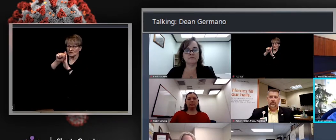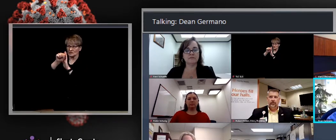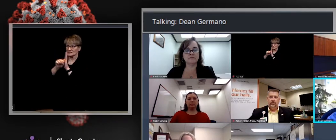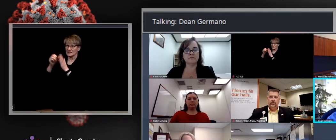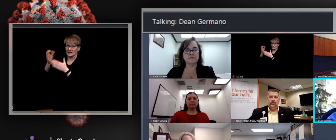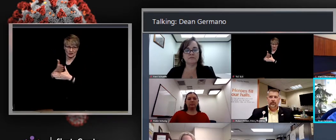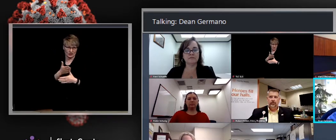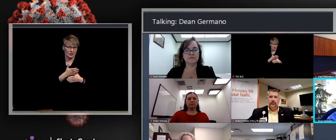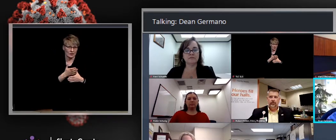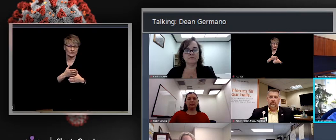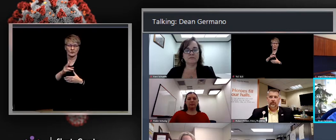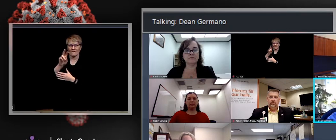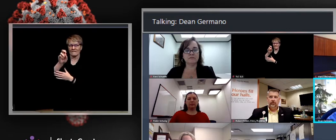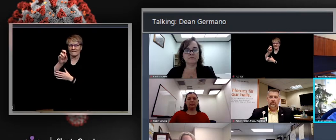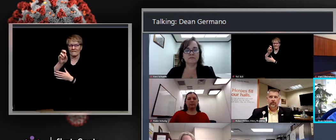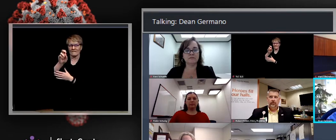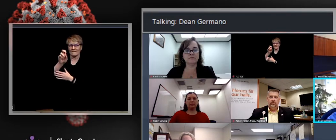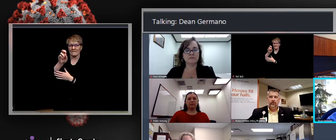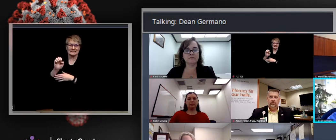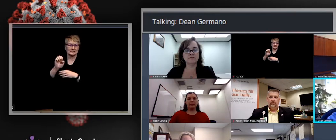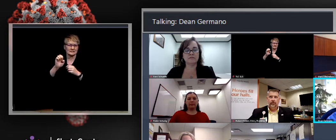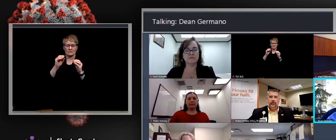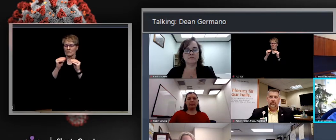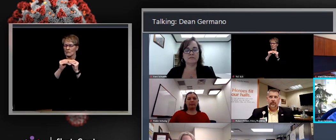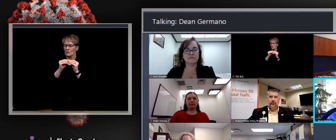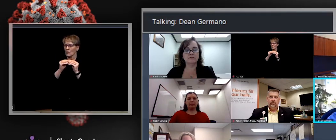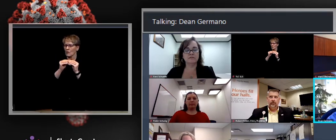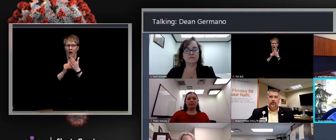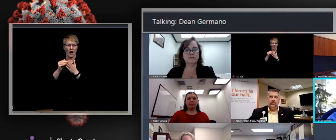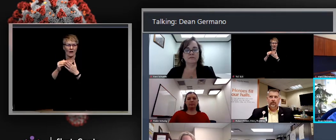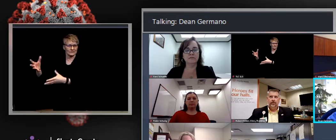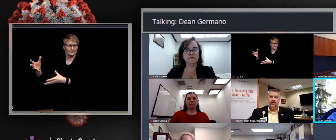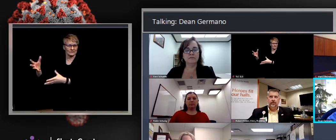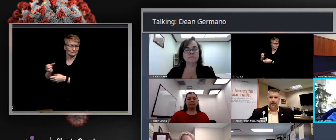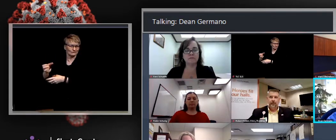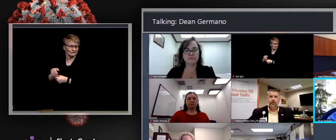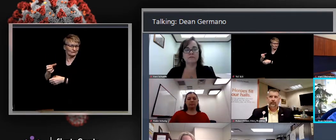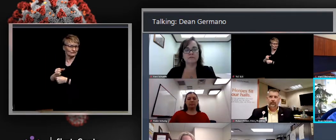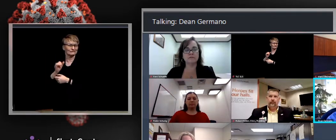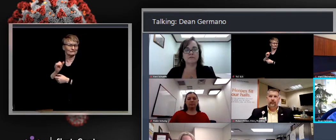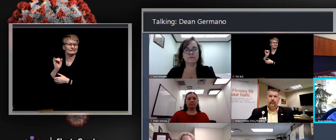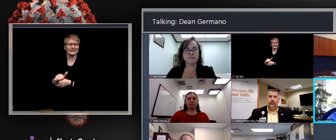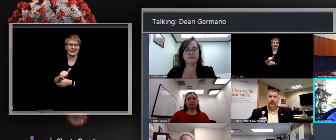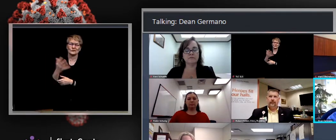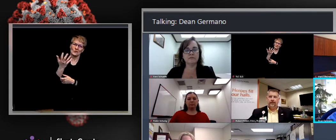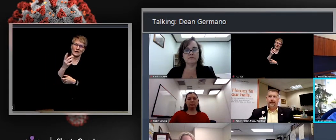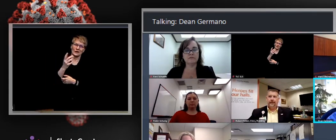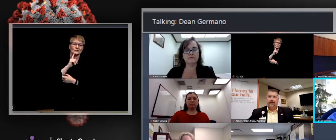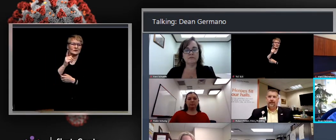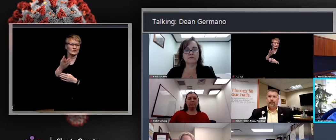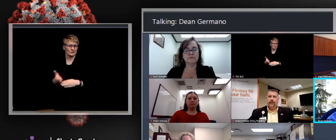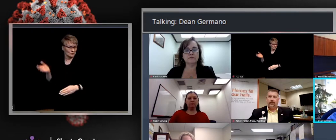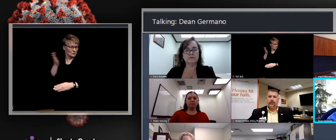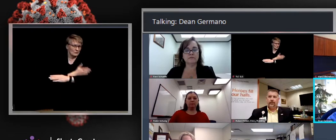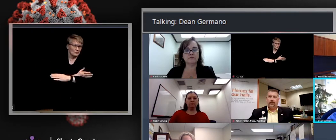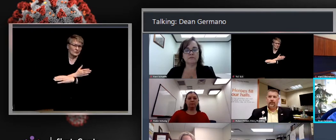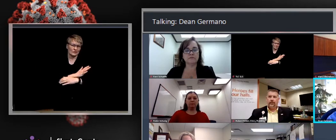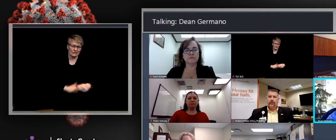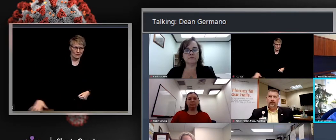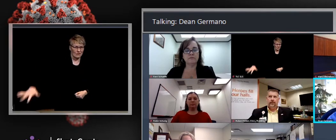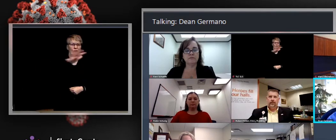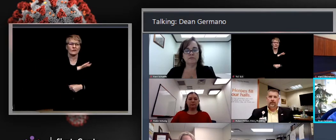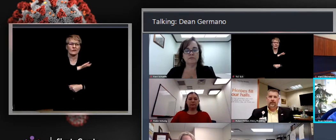of vaccines are starting to become more abundant and which will open things up, think, across the board. So really excited to be